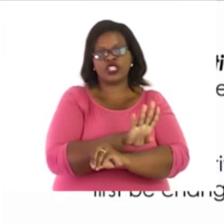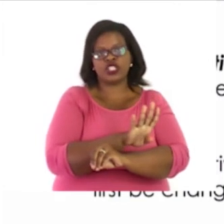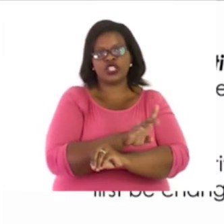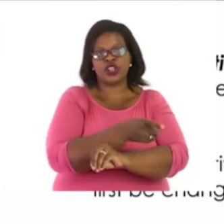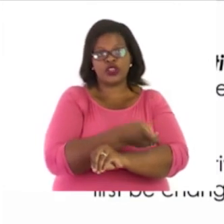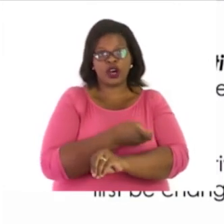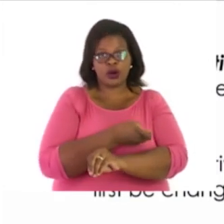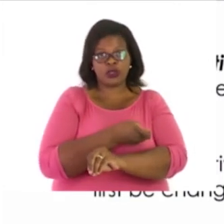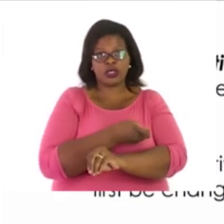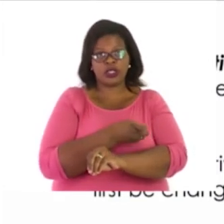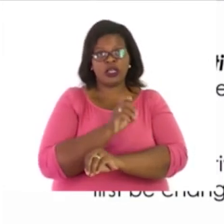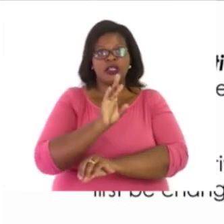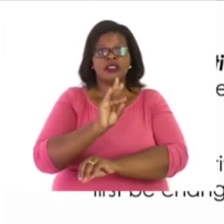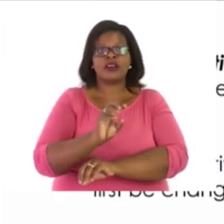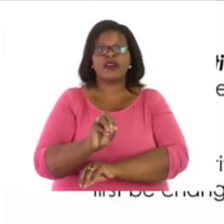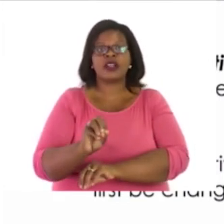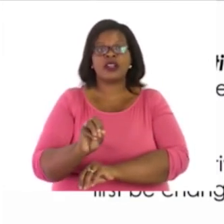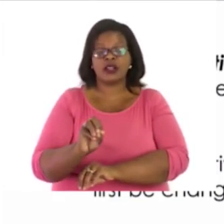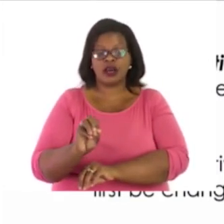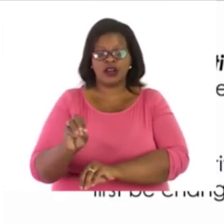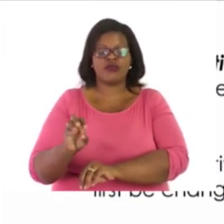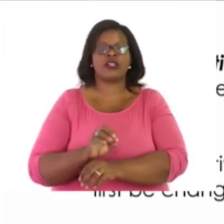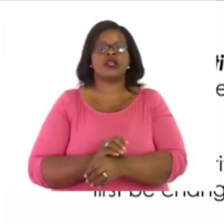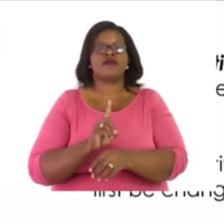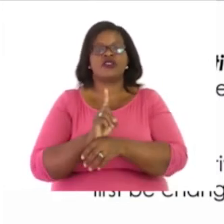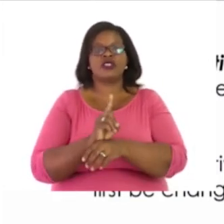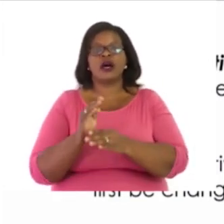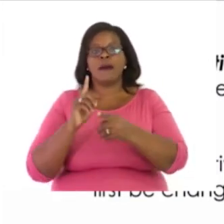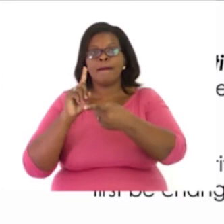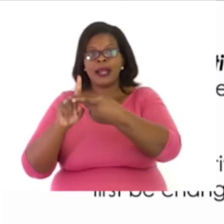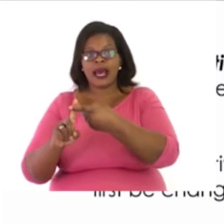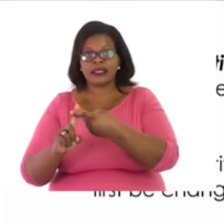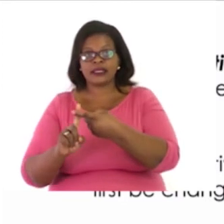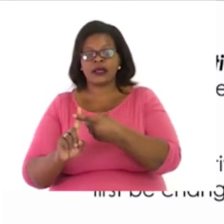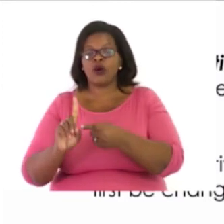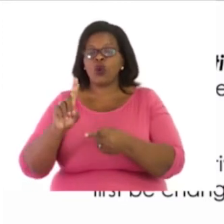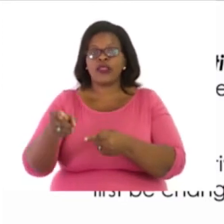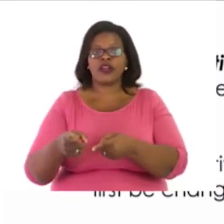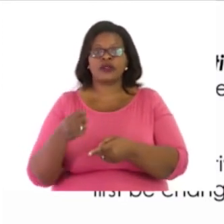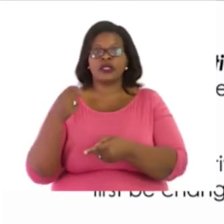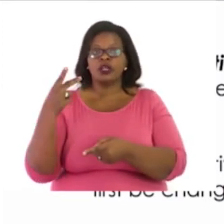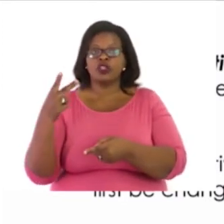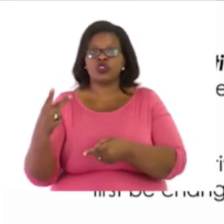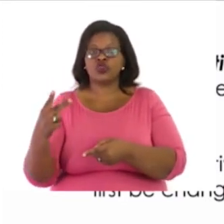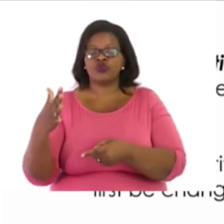14,700 first, plus 1,250.